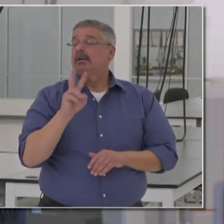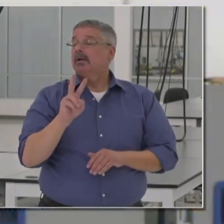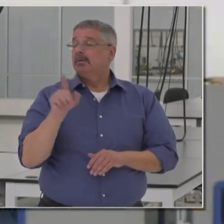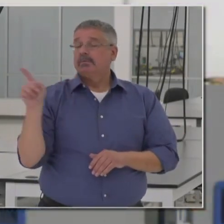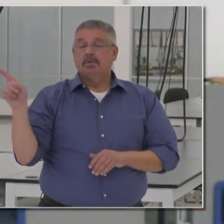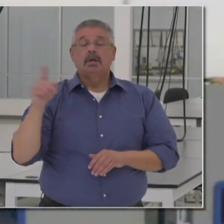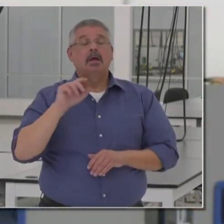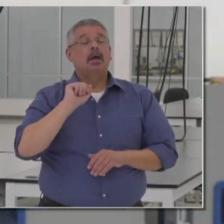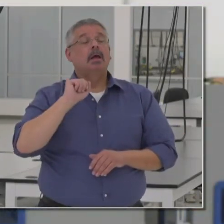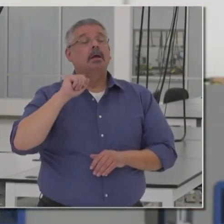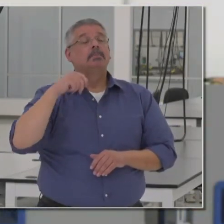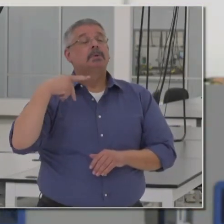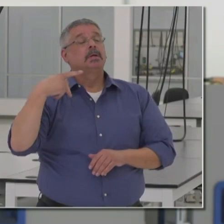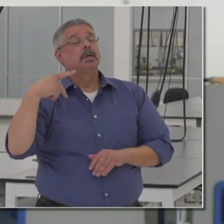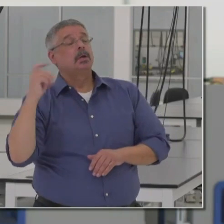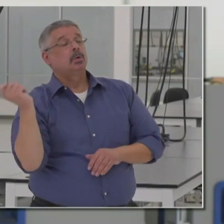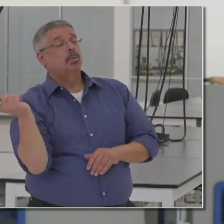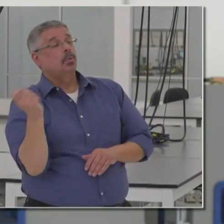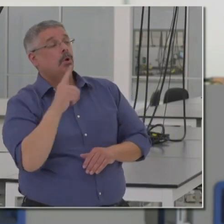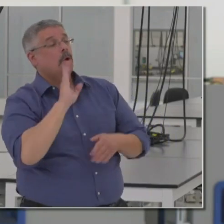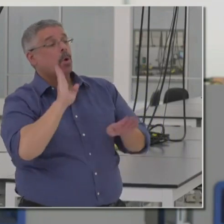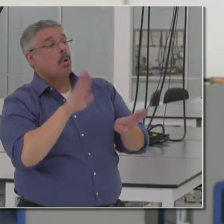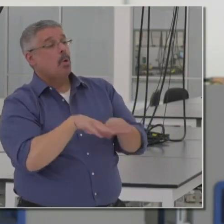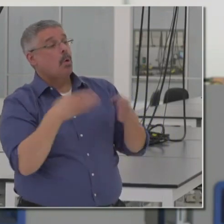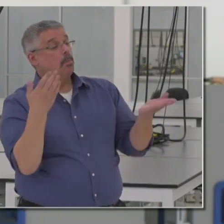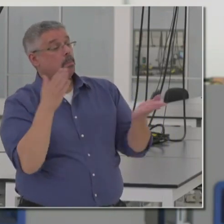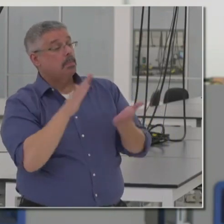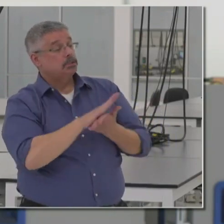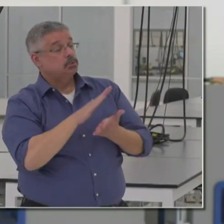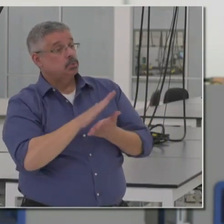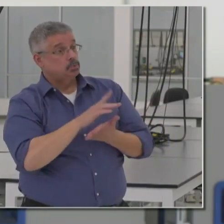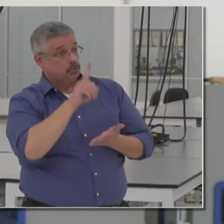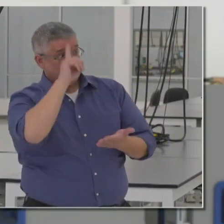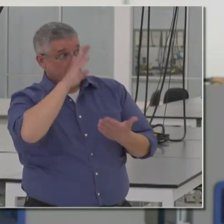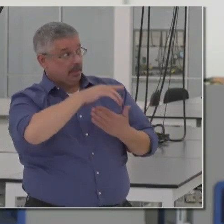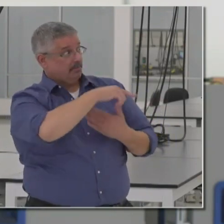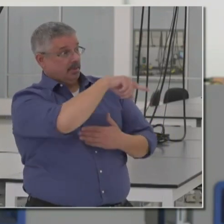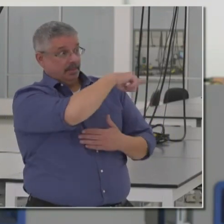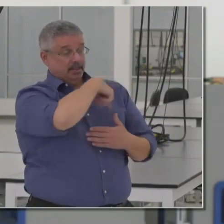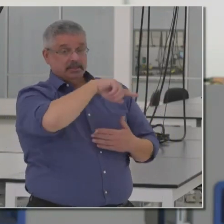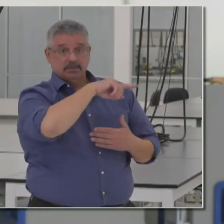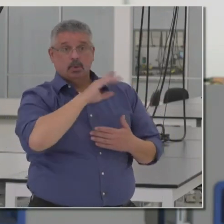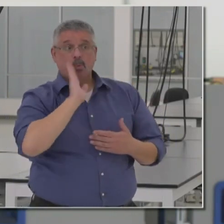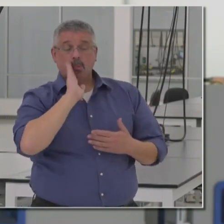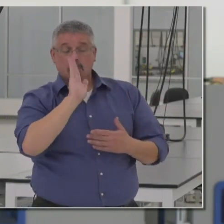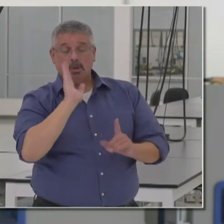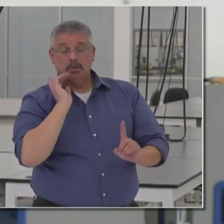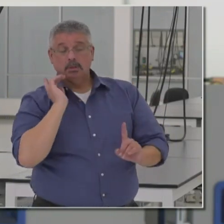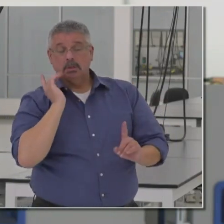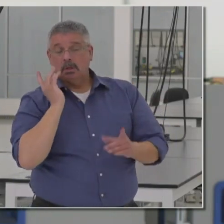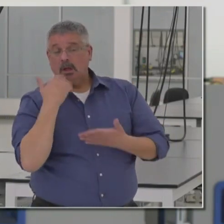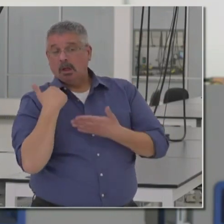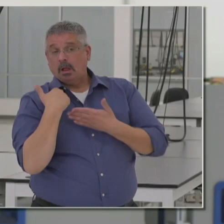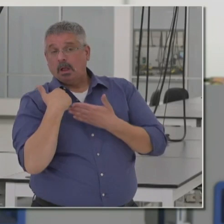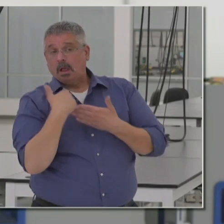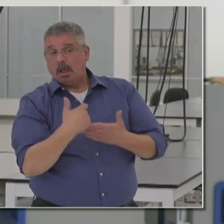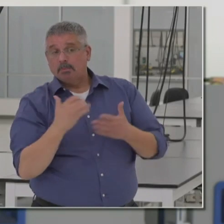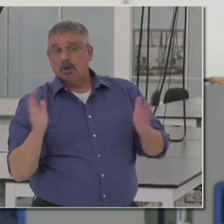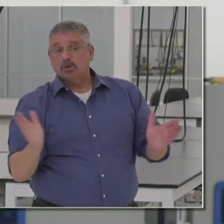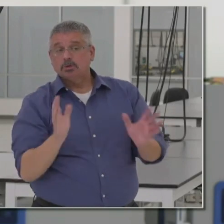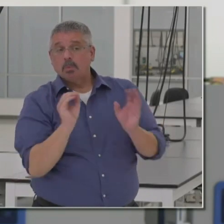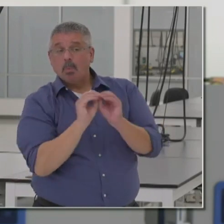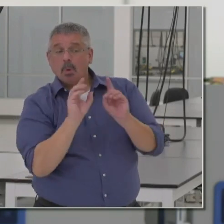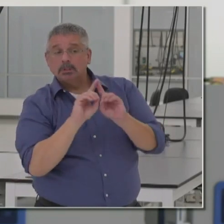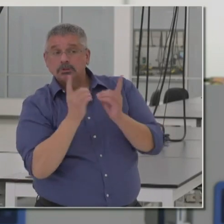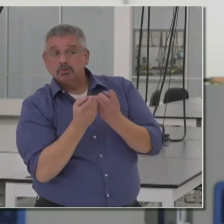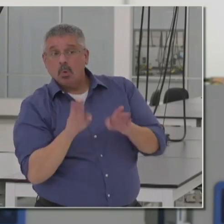Associated Press regarding reopening in schools. Do you believe a facility like this or this new lab specifically is going to encourage more districts